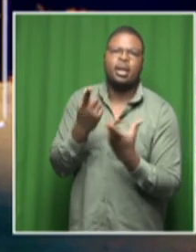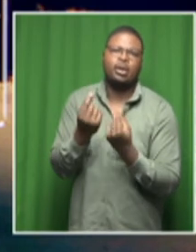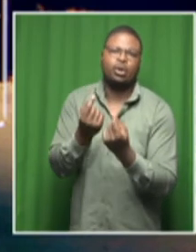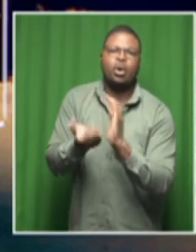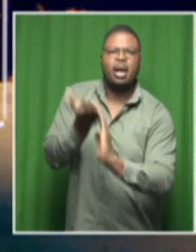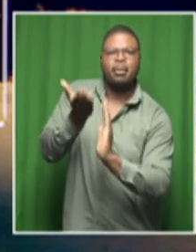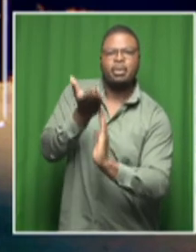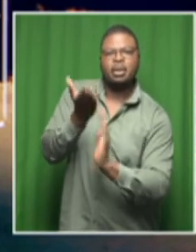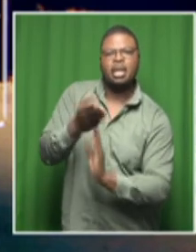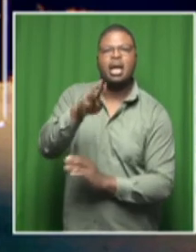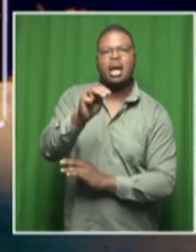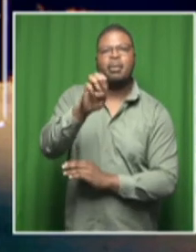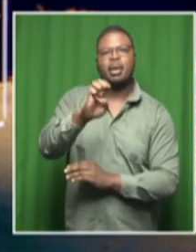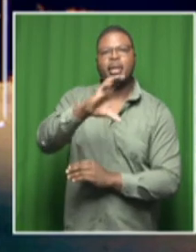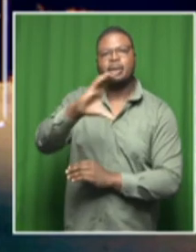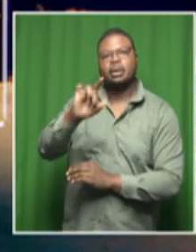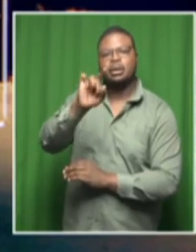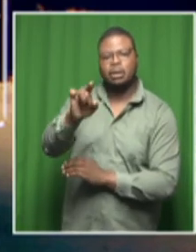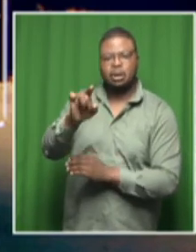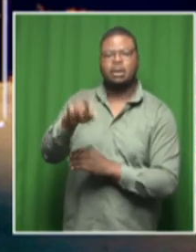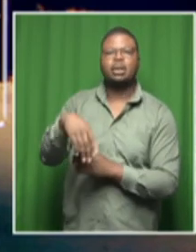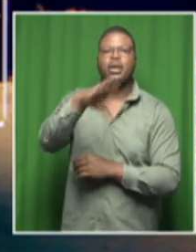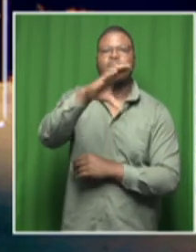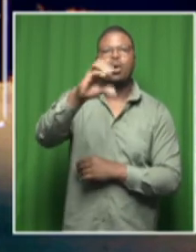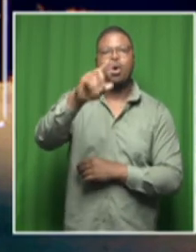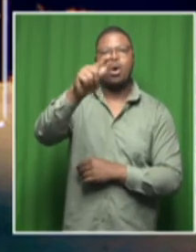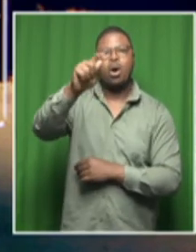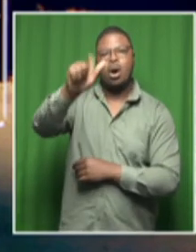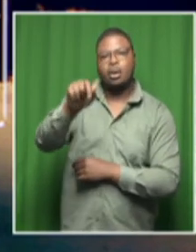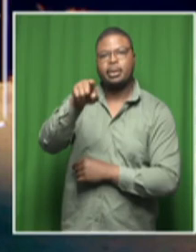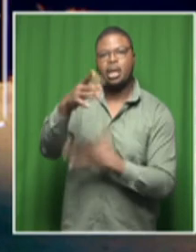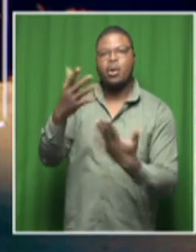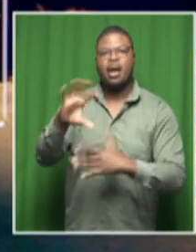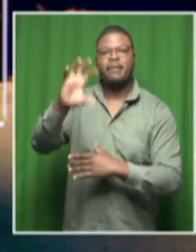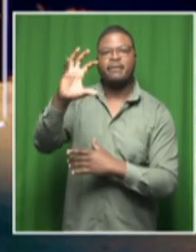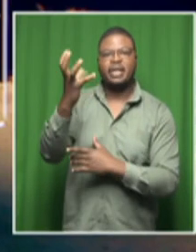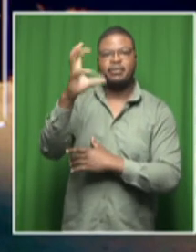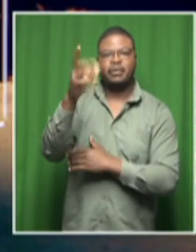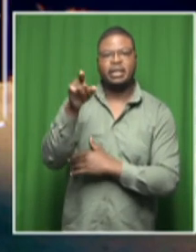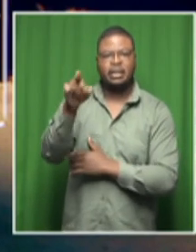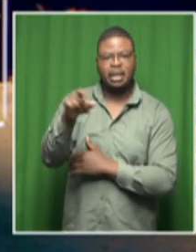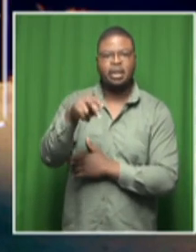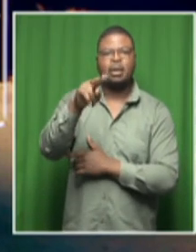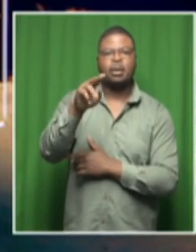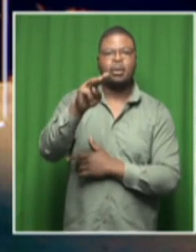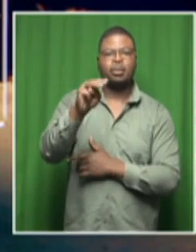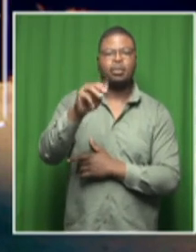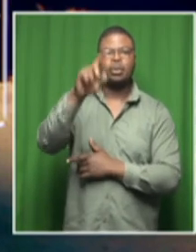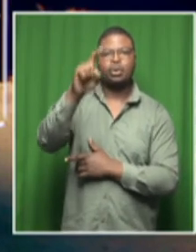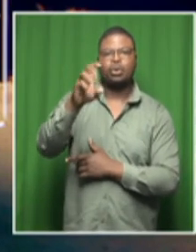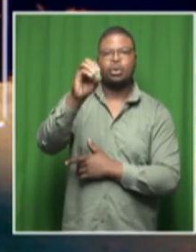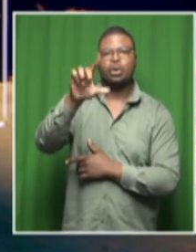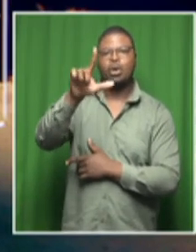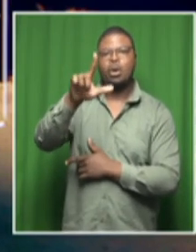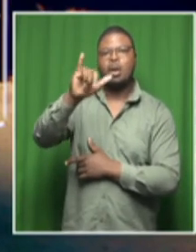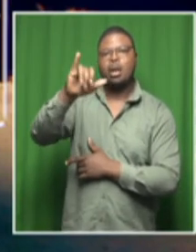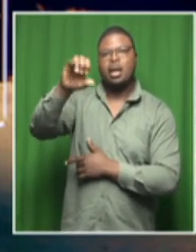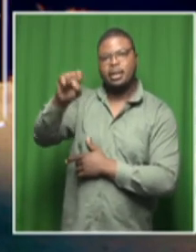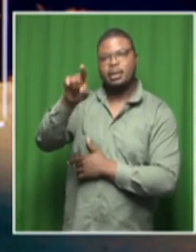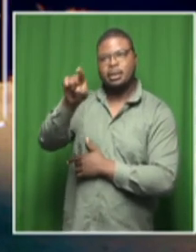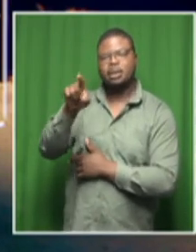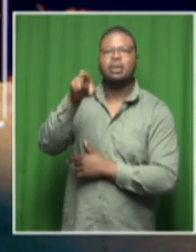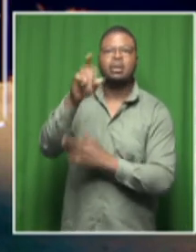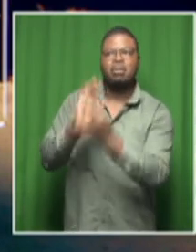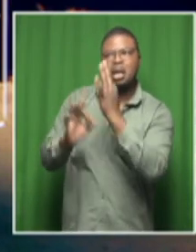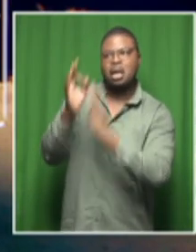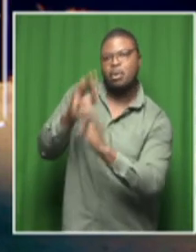mc responsible for carpet of governance and traditional affairs in the free state and kolisi dukwana talking about what happened in yachersfontein